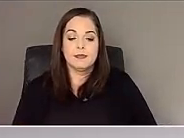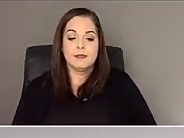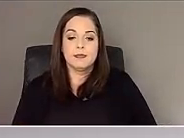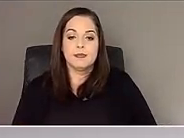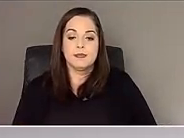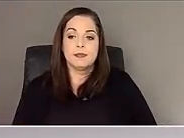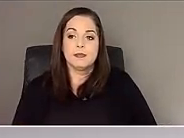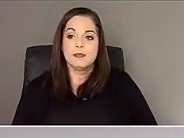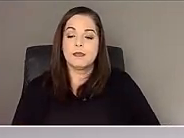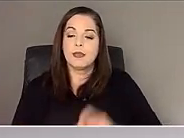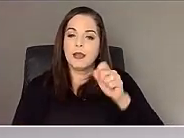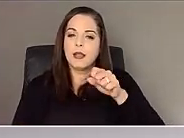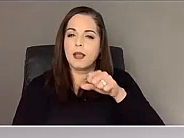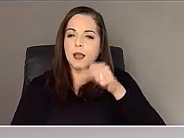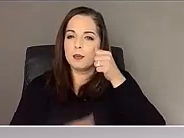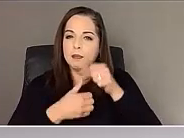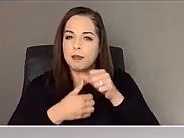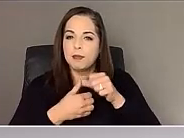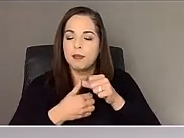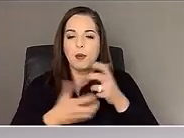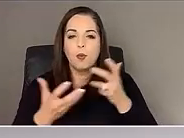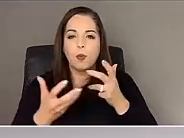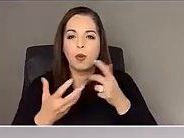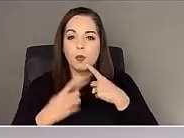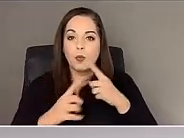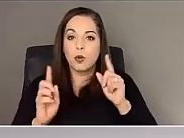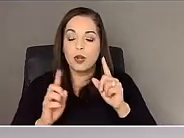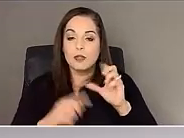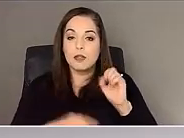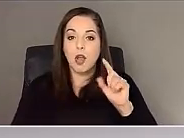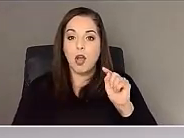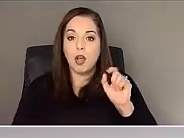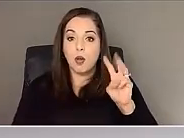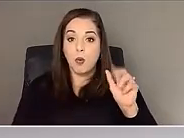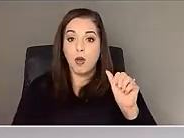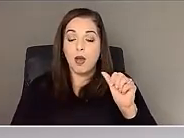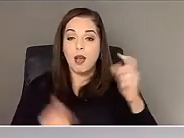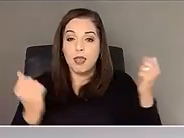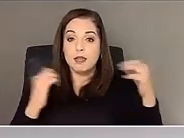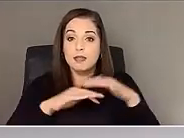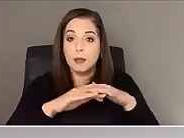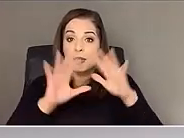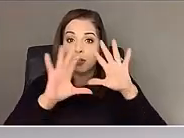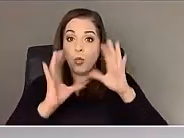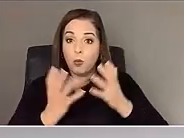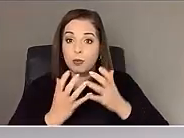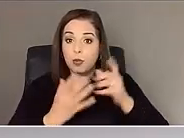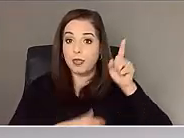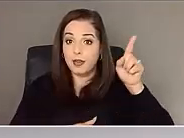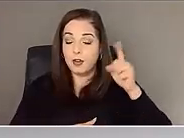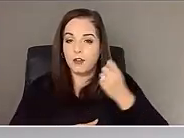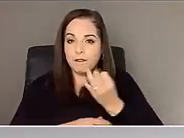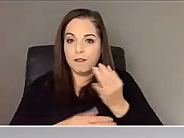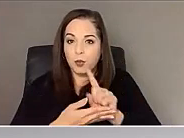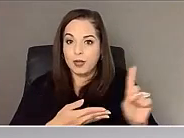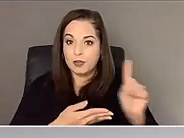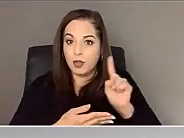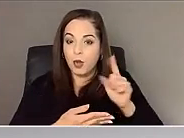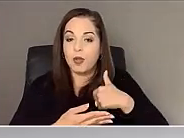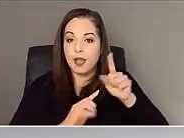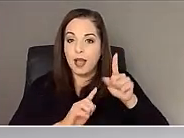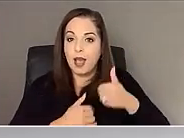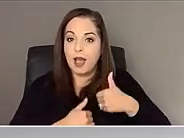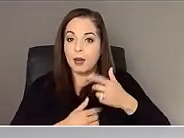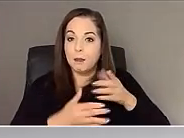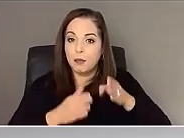Yeah, I'm reminded. I was at the what works global summit in Ottawa a couple of weeks ago, and, um, they had, um, an indigenous person